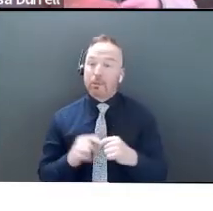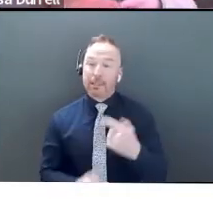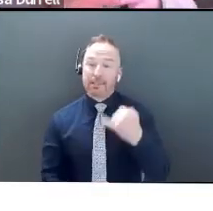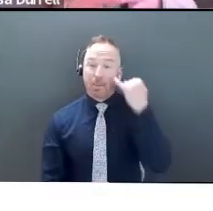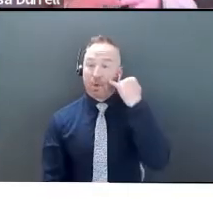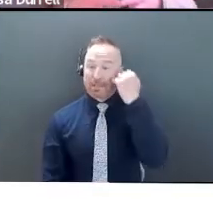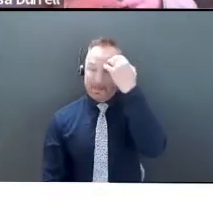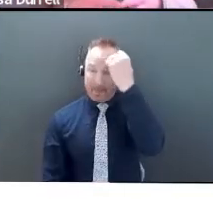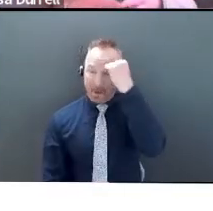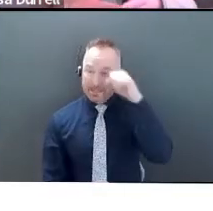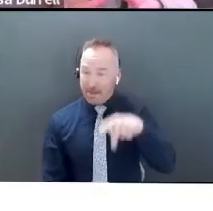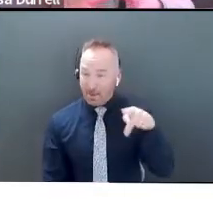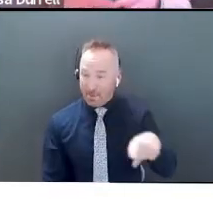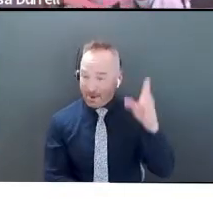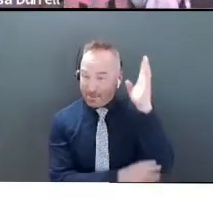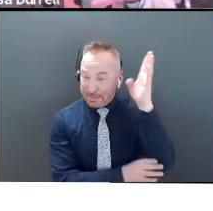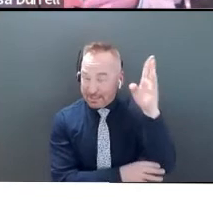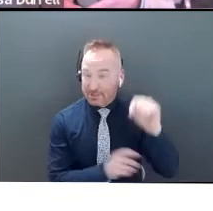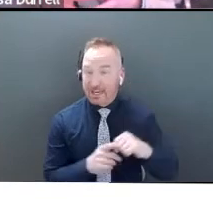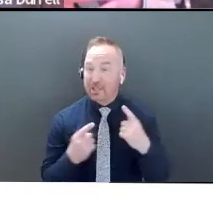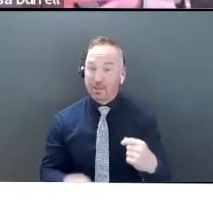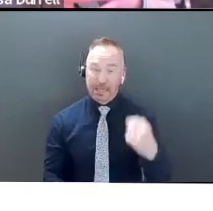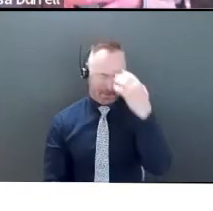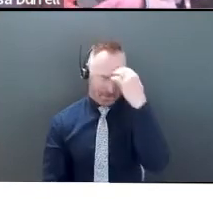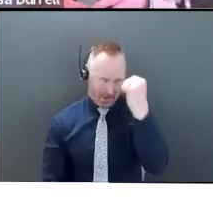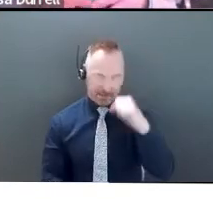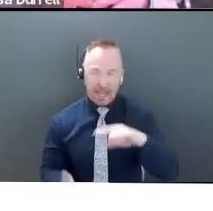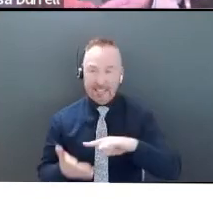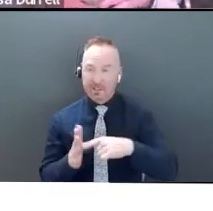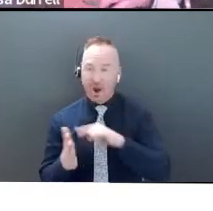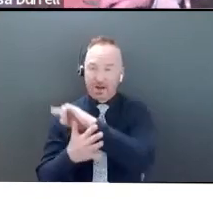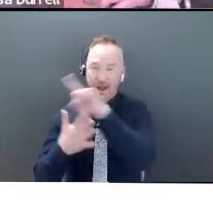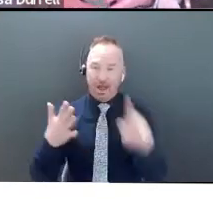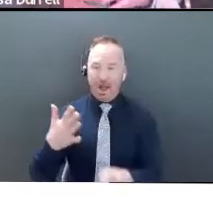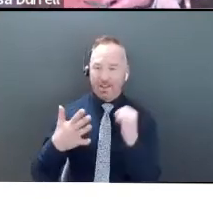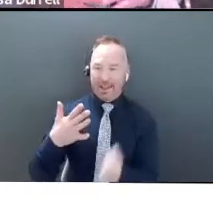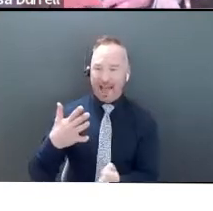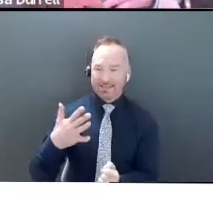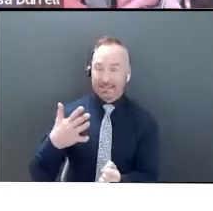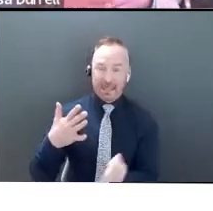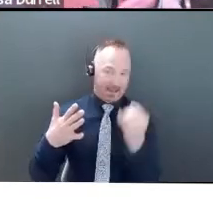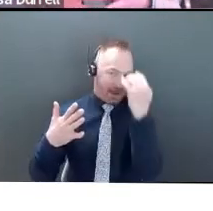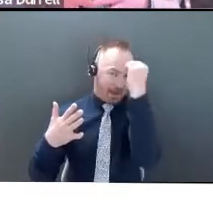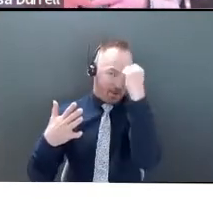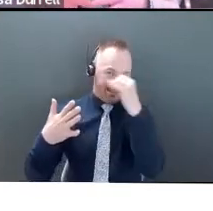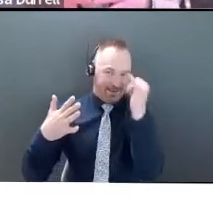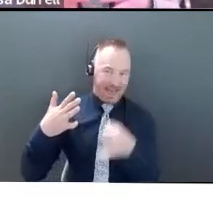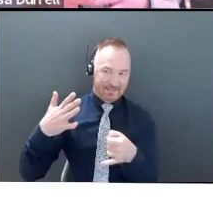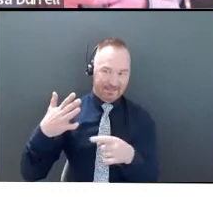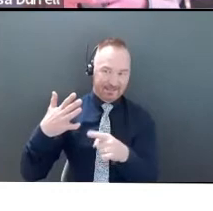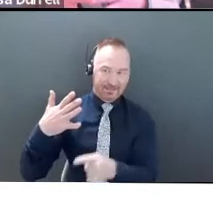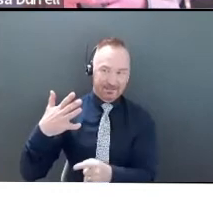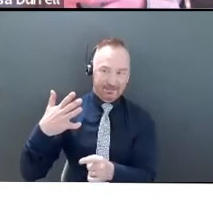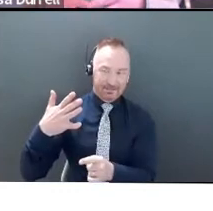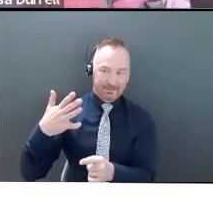a PowerPoint presentation, I'll start on my last slide. So if I'm memorizing, I'll memorize my last